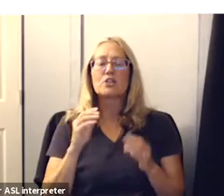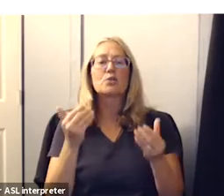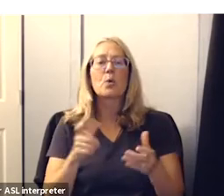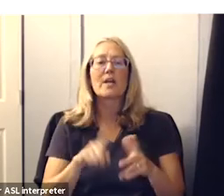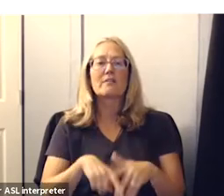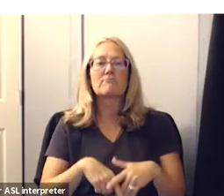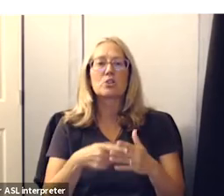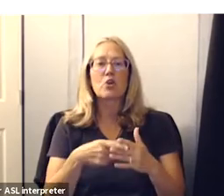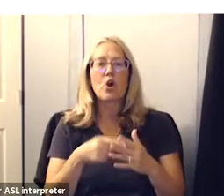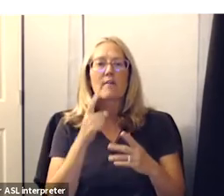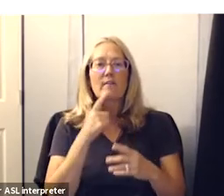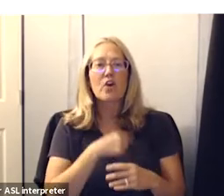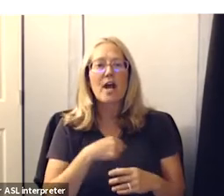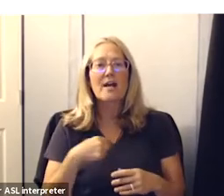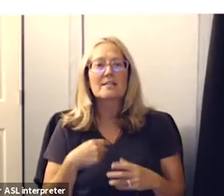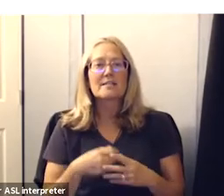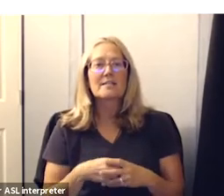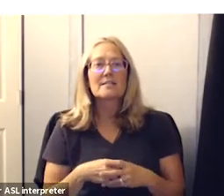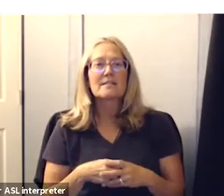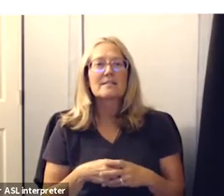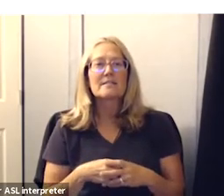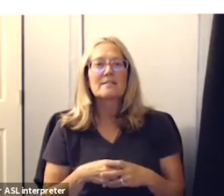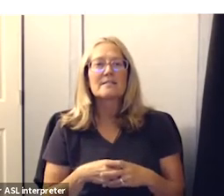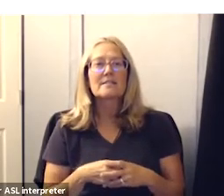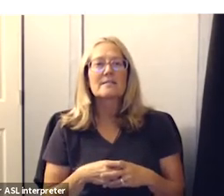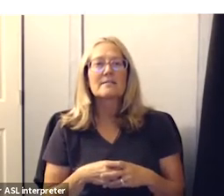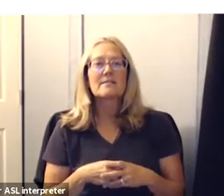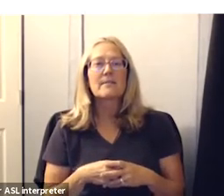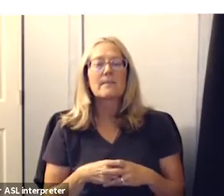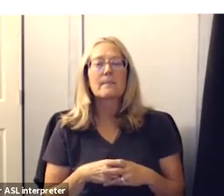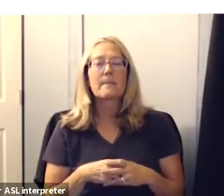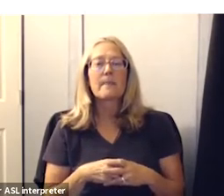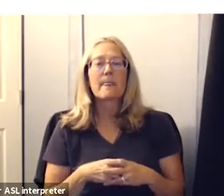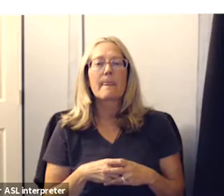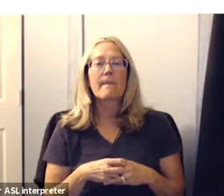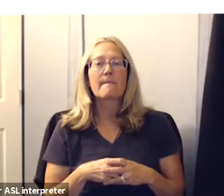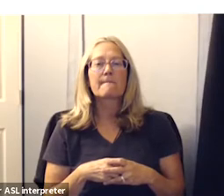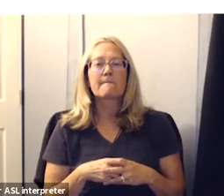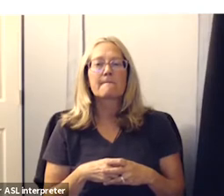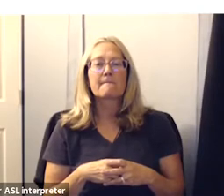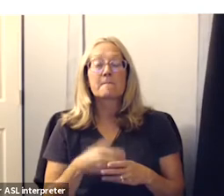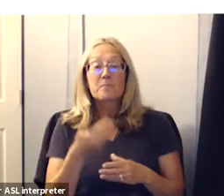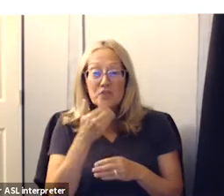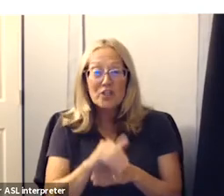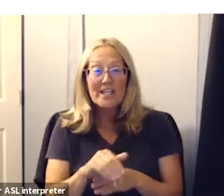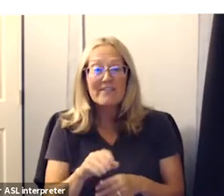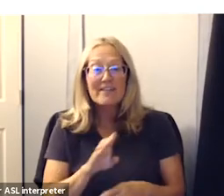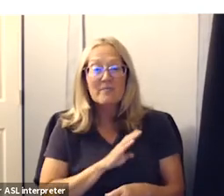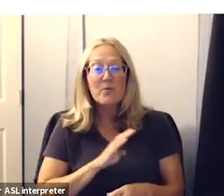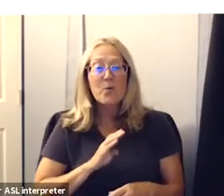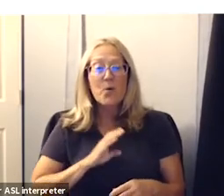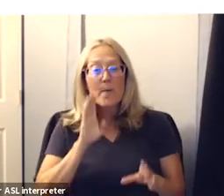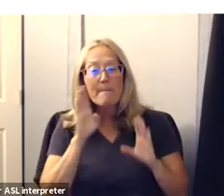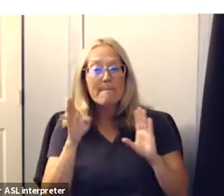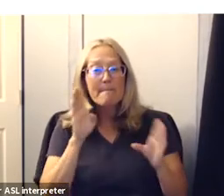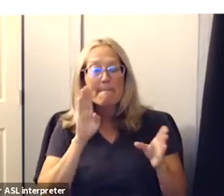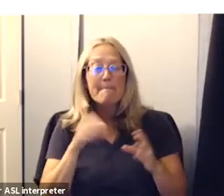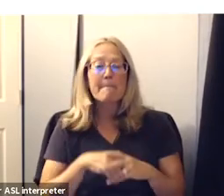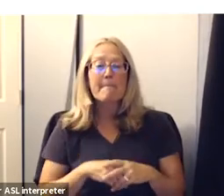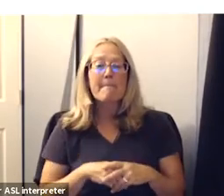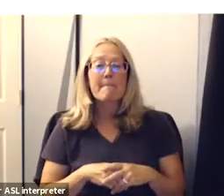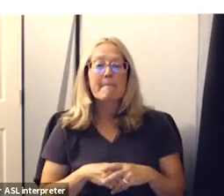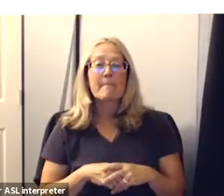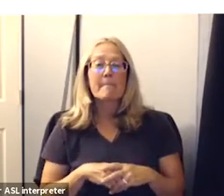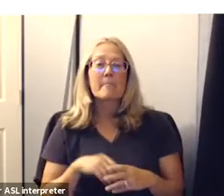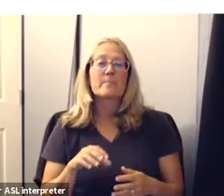get us started um good evening board um and and special